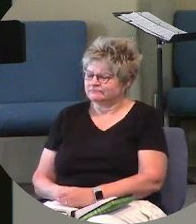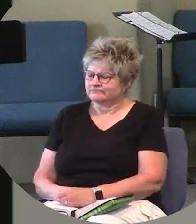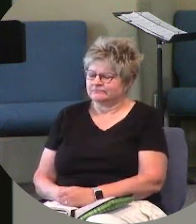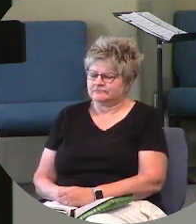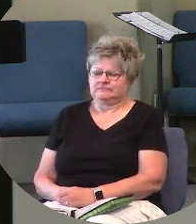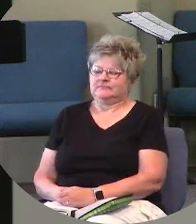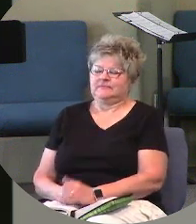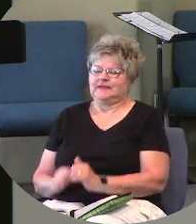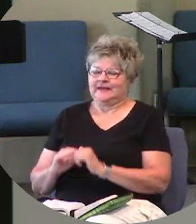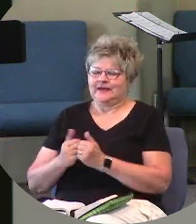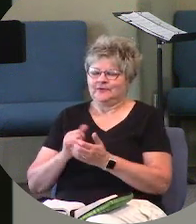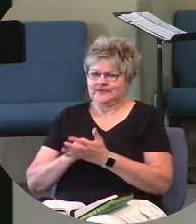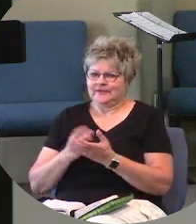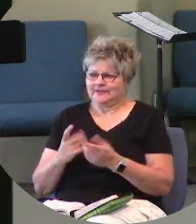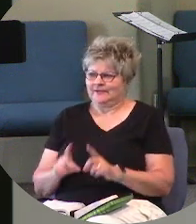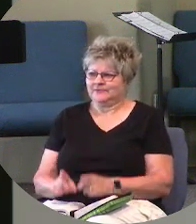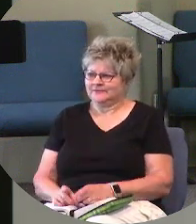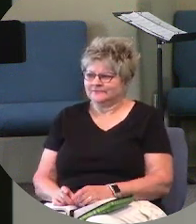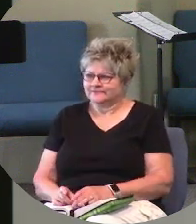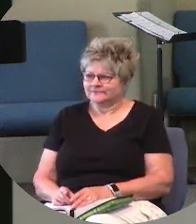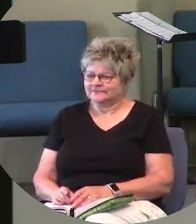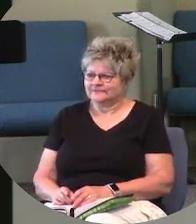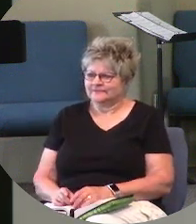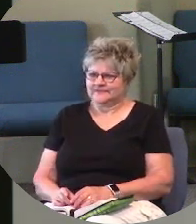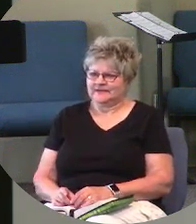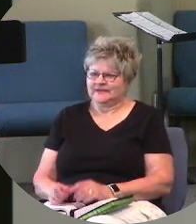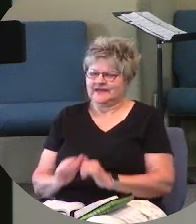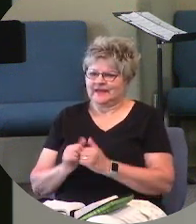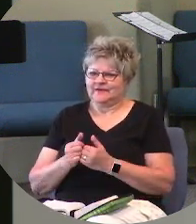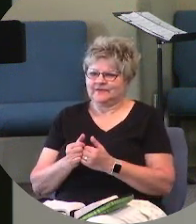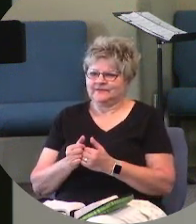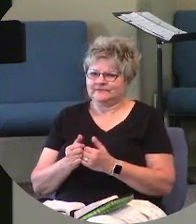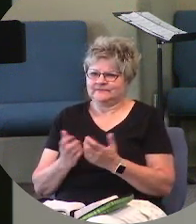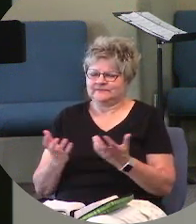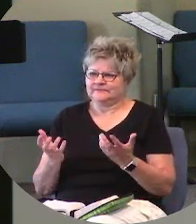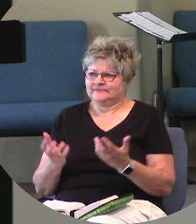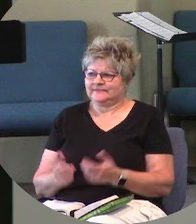how is that? How does that happen?